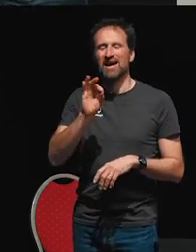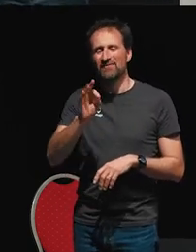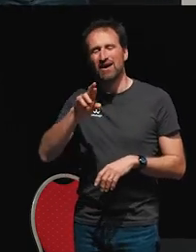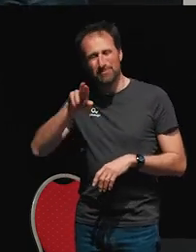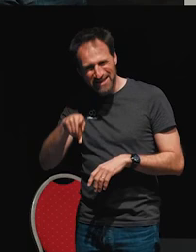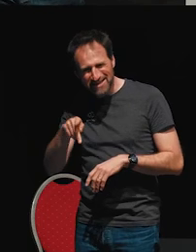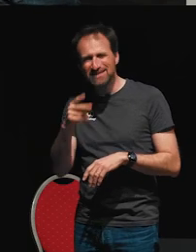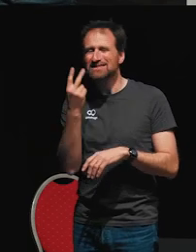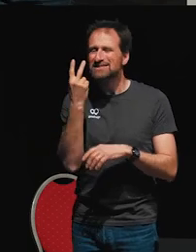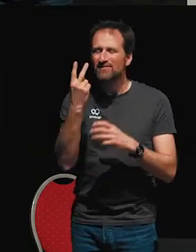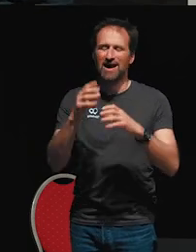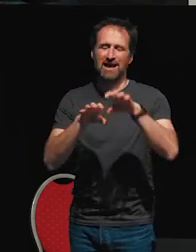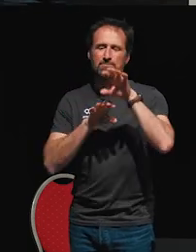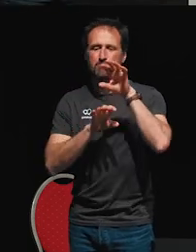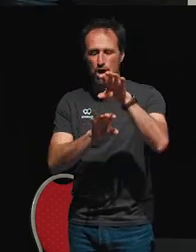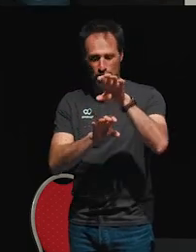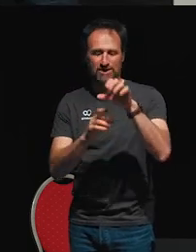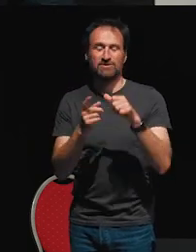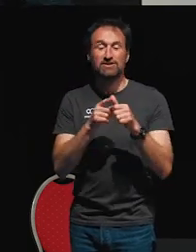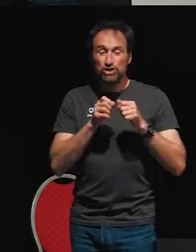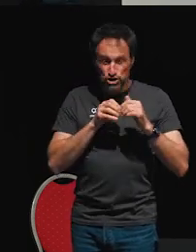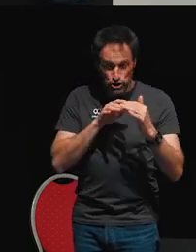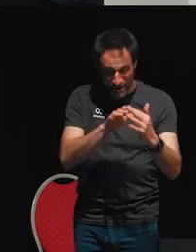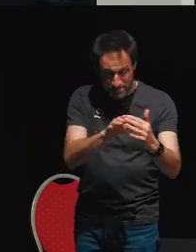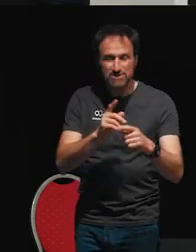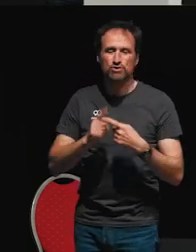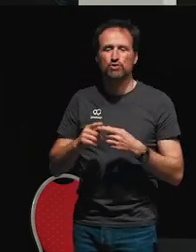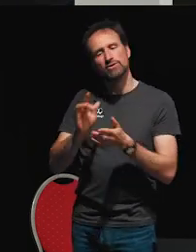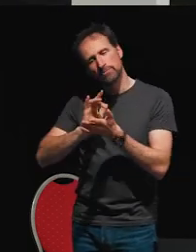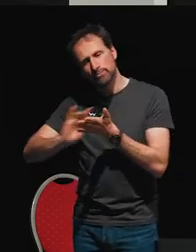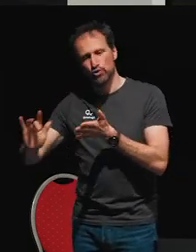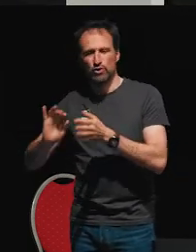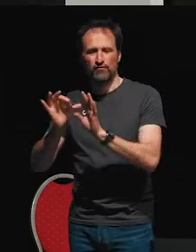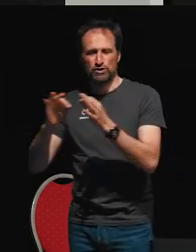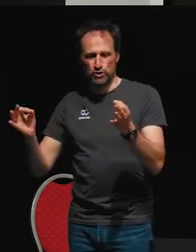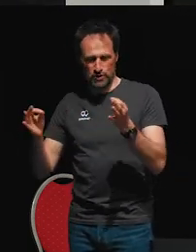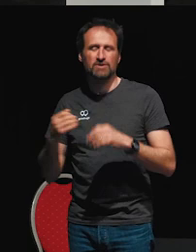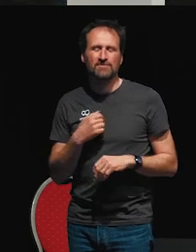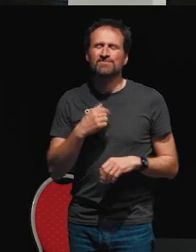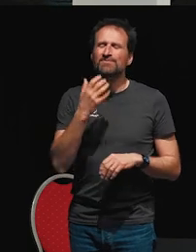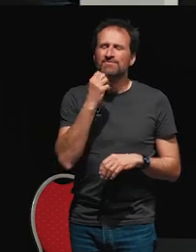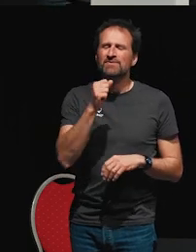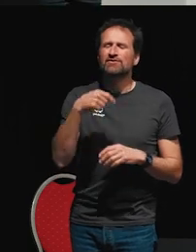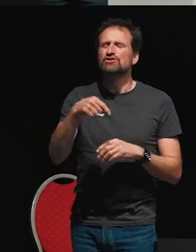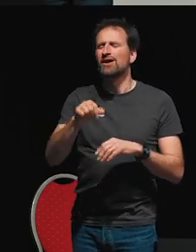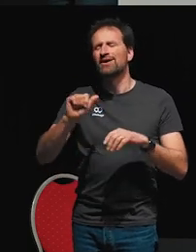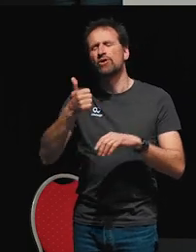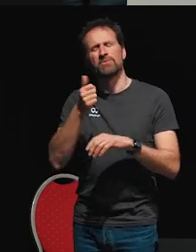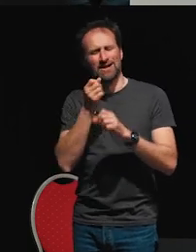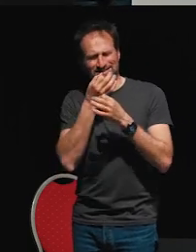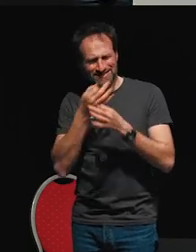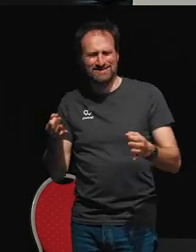streams and pure functions. And Camille mentioned a bit of this earlier, but I want to go into more detail in